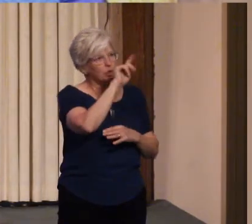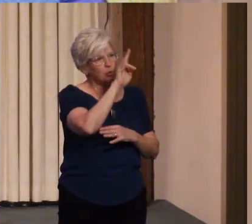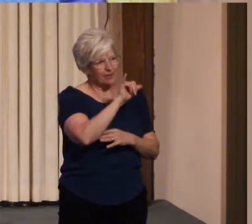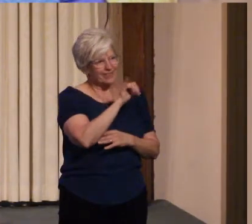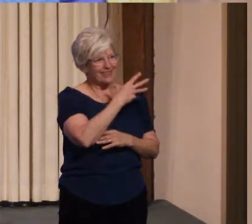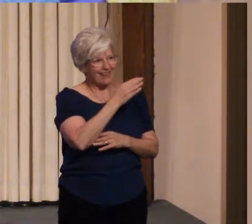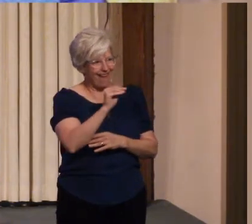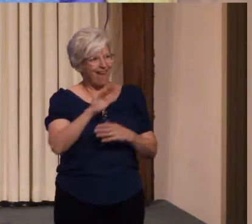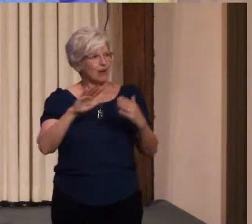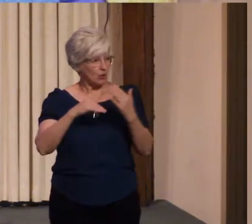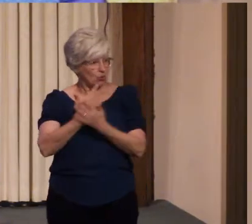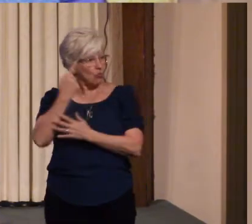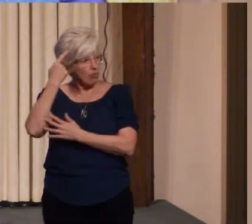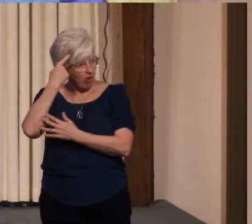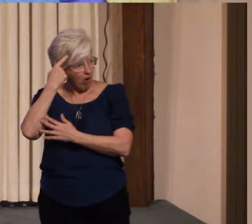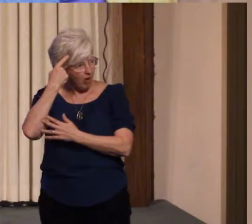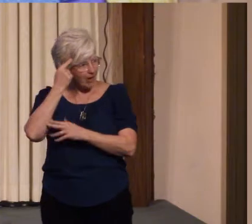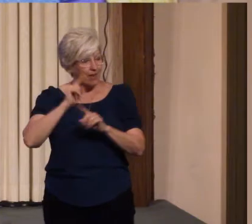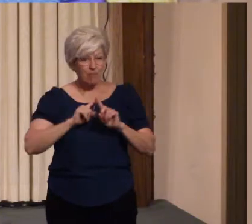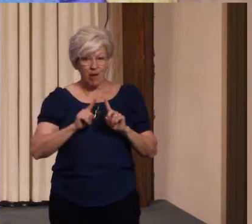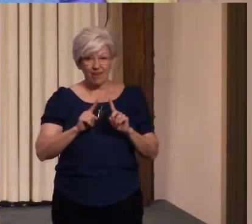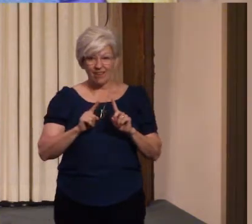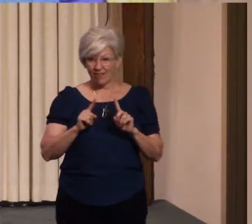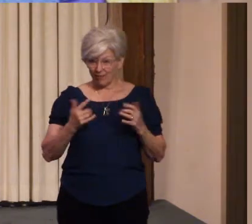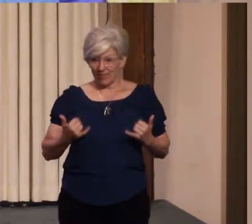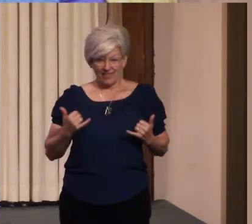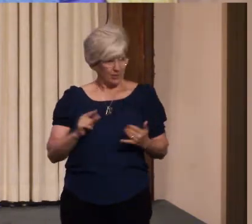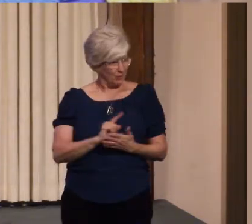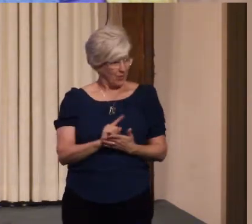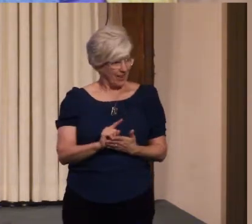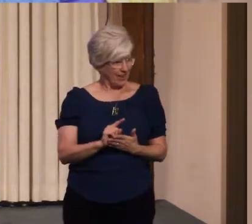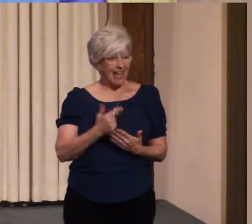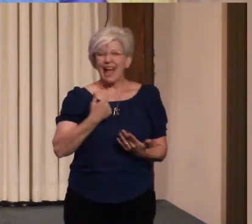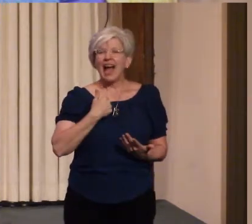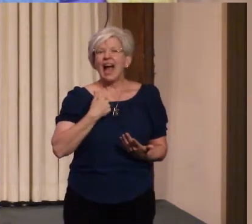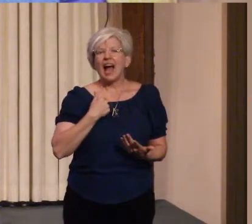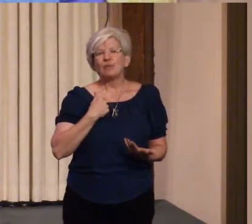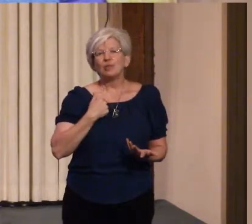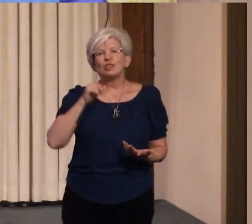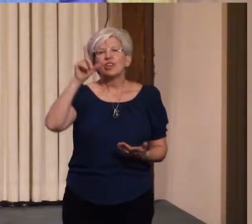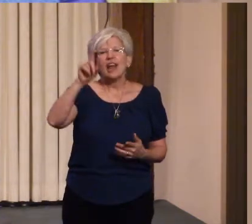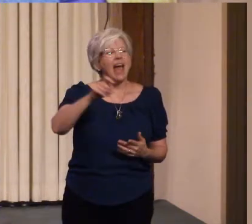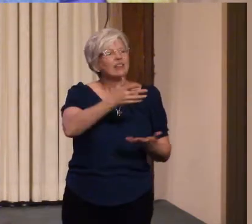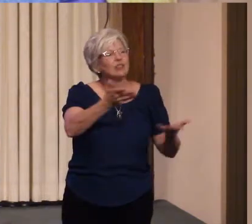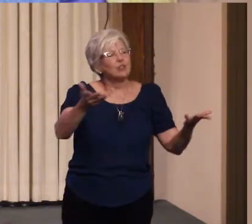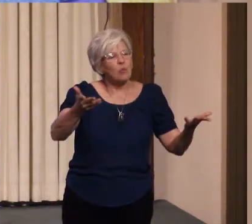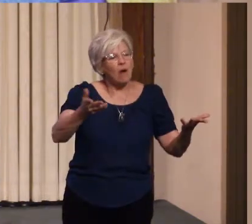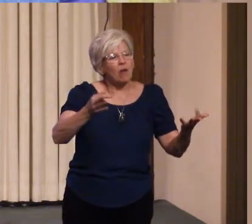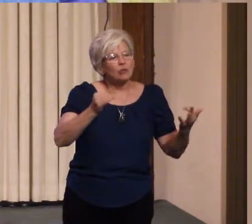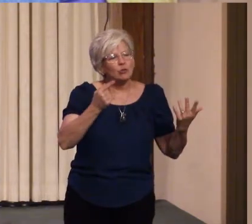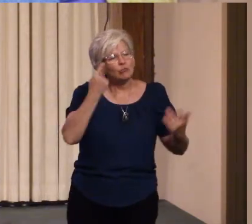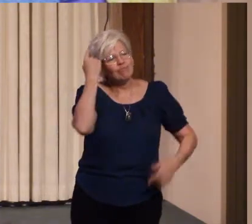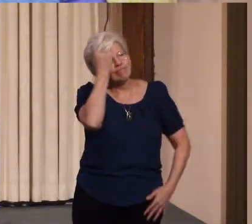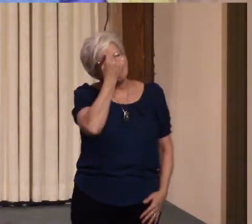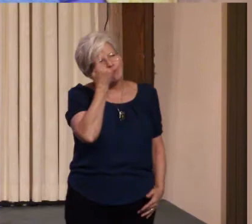but for this week I'm I'm going to ask you to ponder that one question